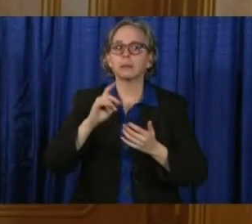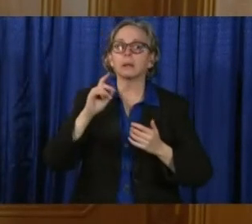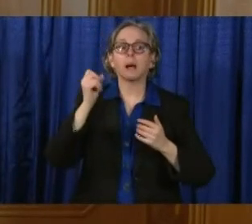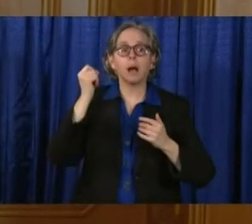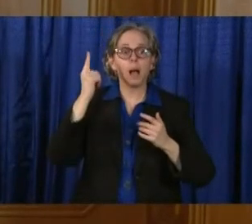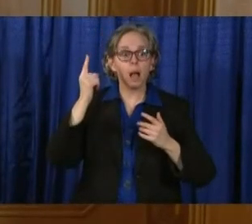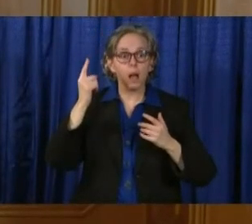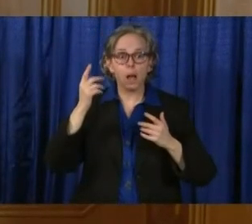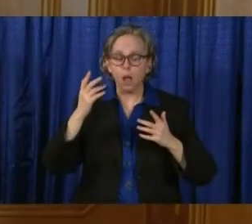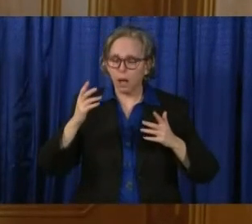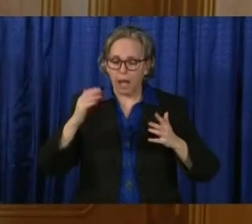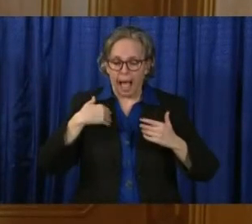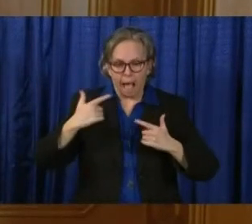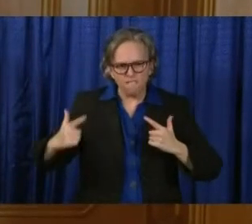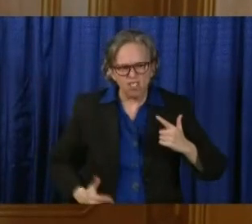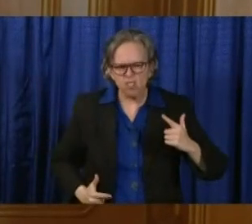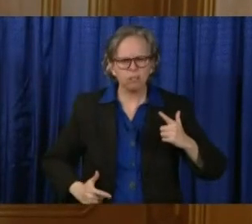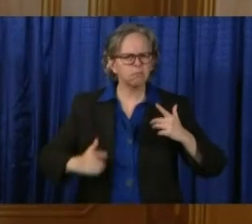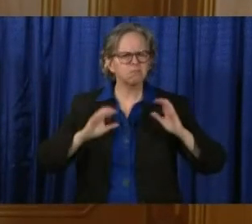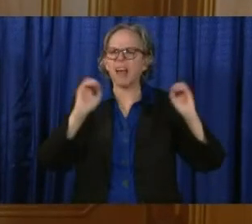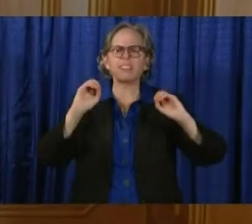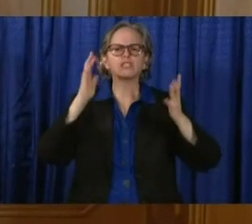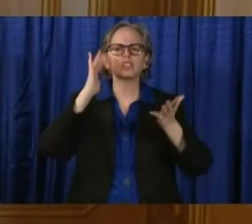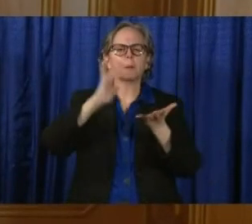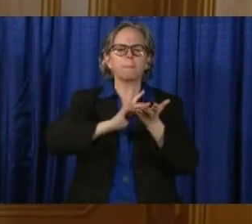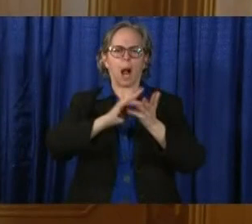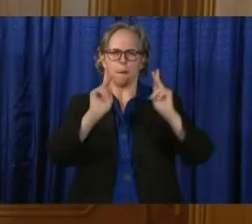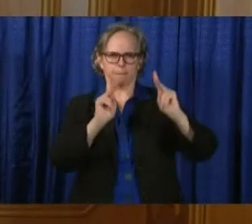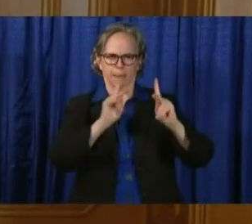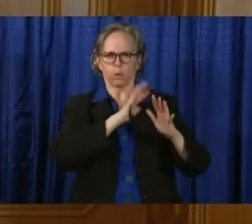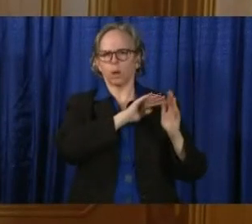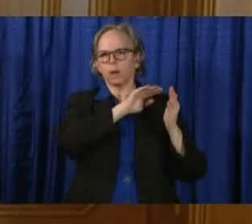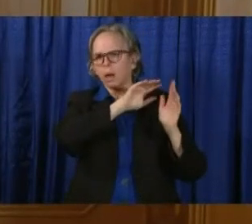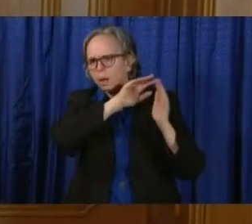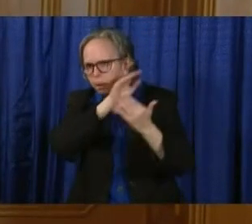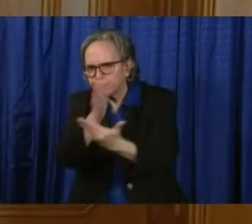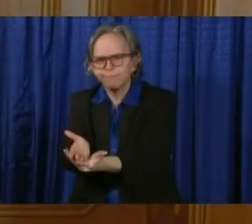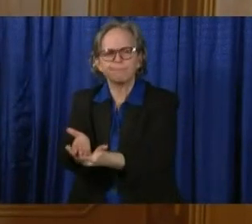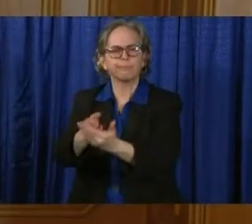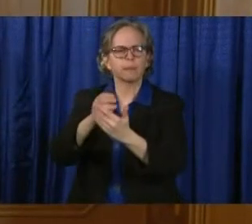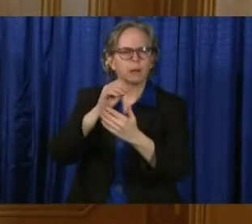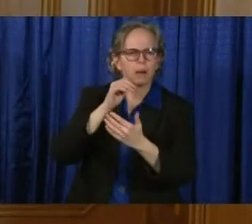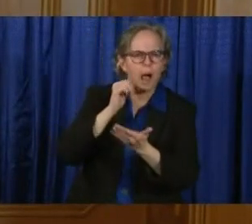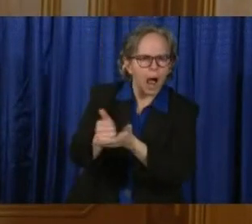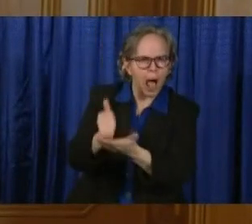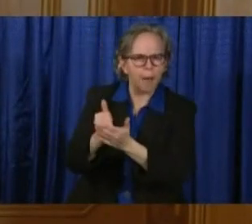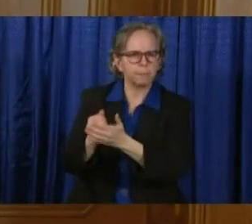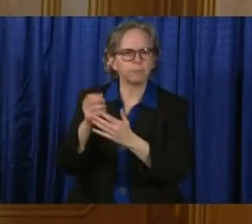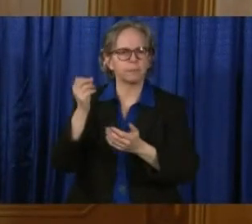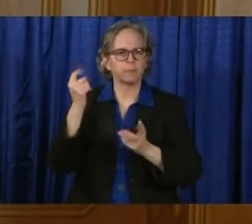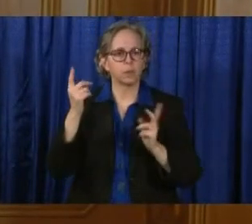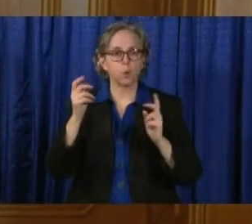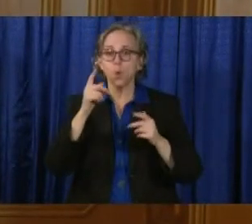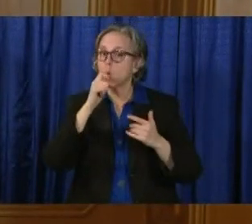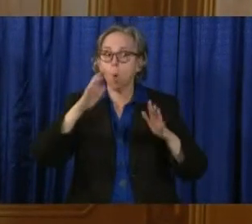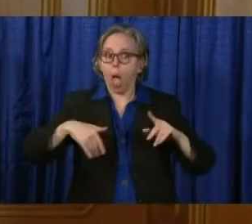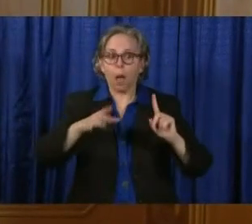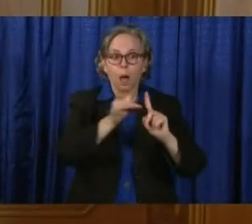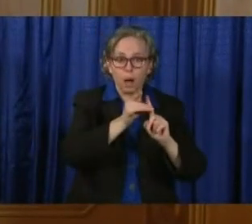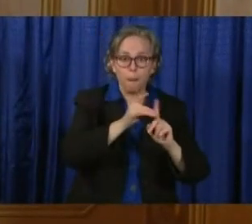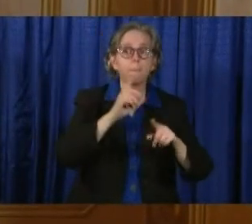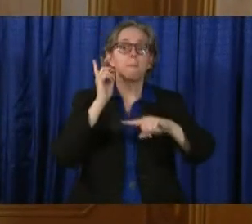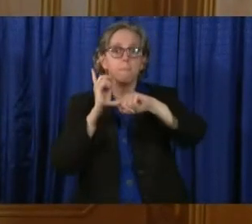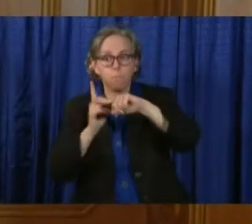there to assist with non-COVID cases, as well as those who are showing symptoms of this highly contagious, deadly